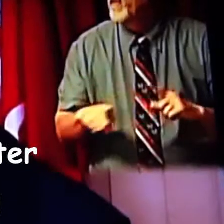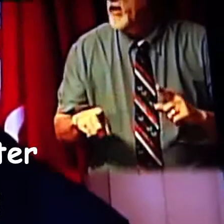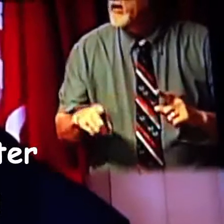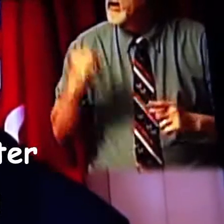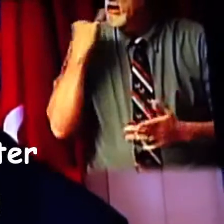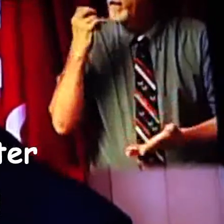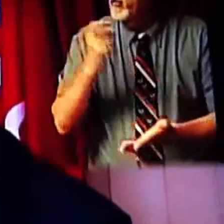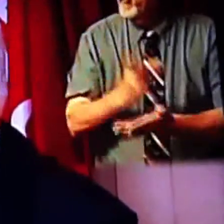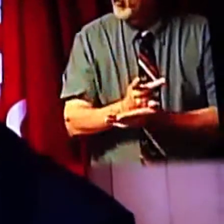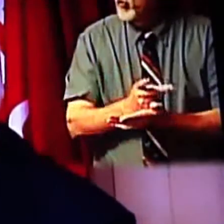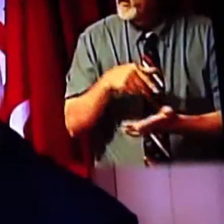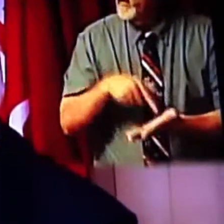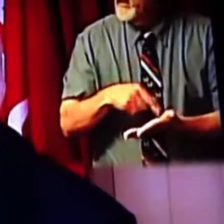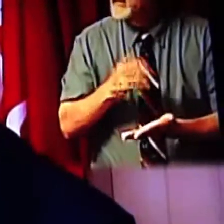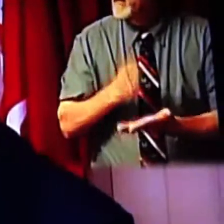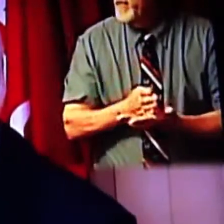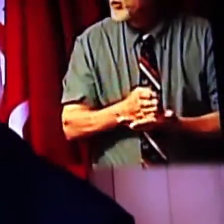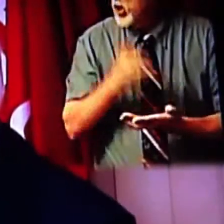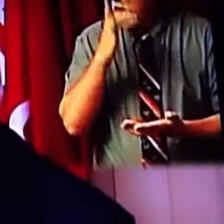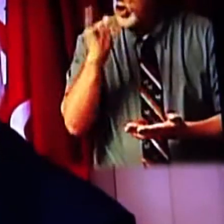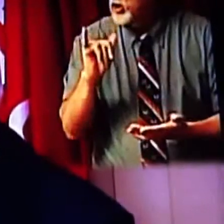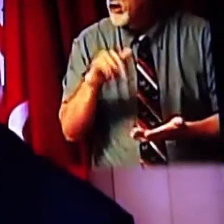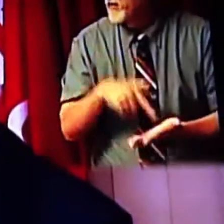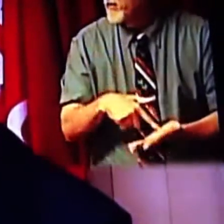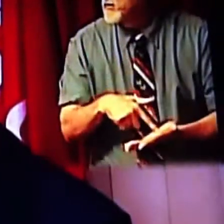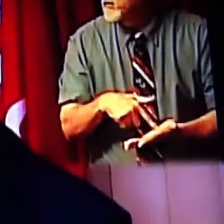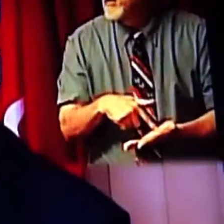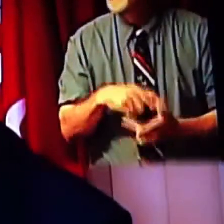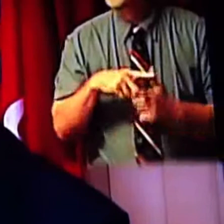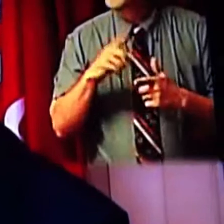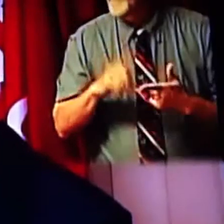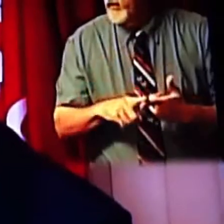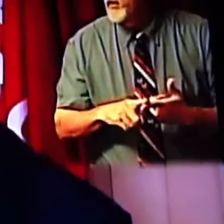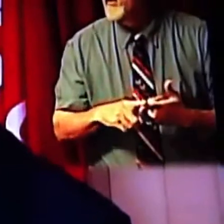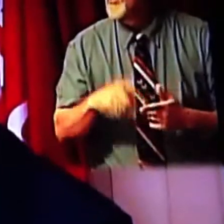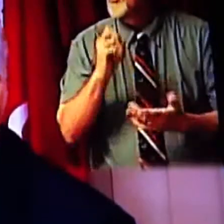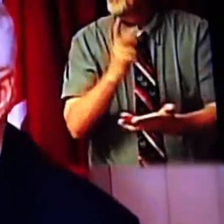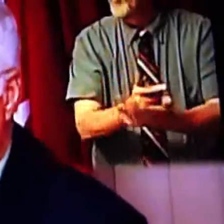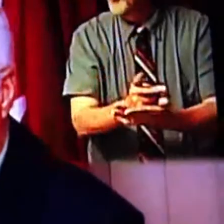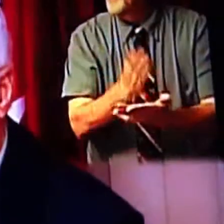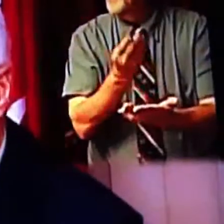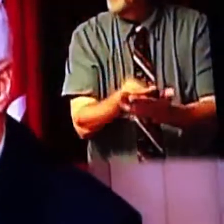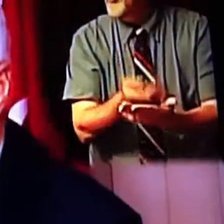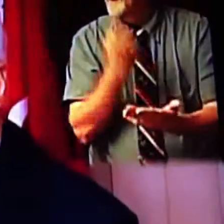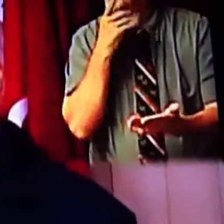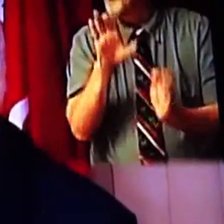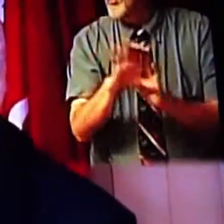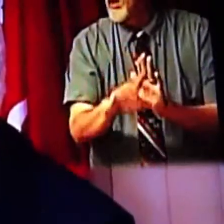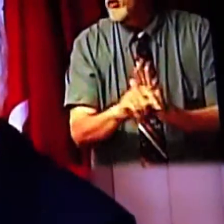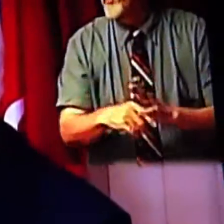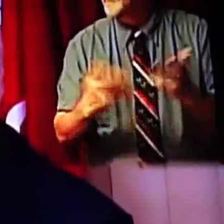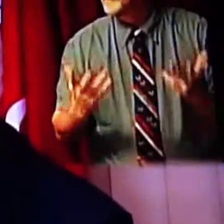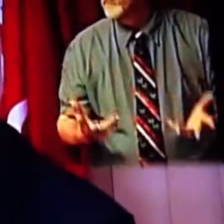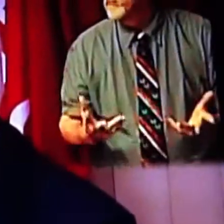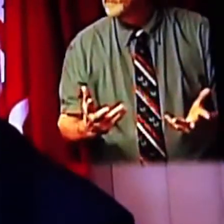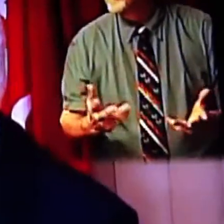approve this year's budget with it just exactly like it is right here, then we, in effect, approve the money for whatever contract is approved